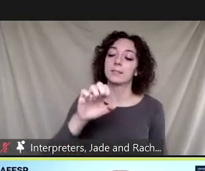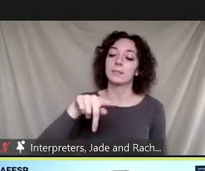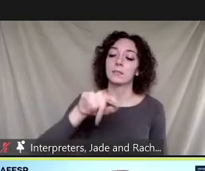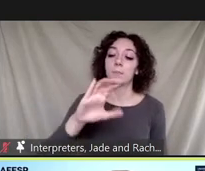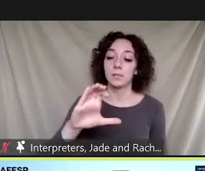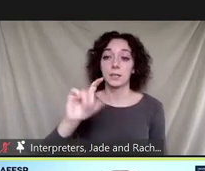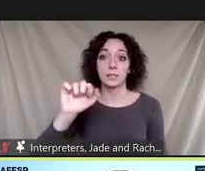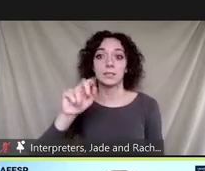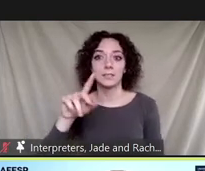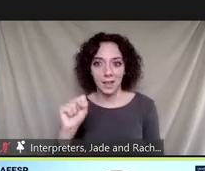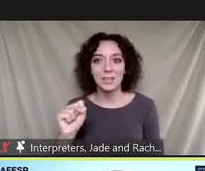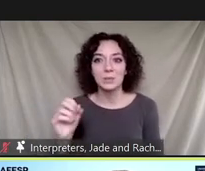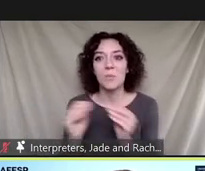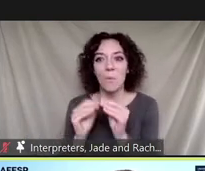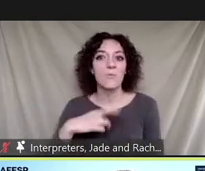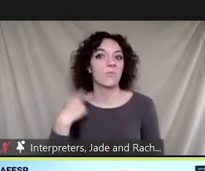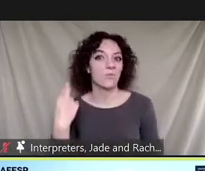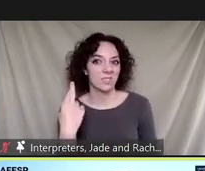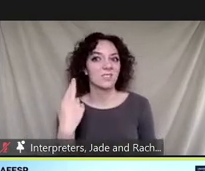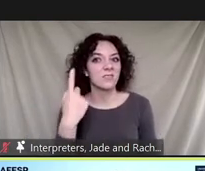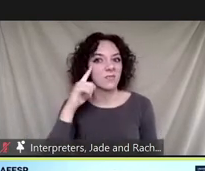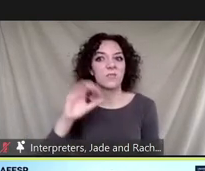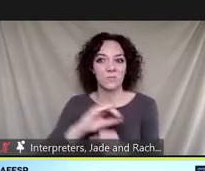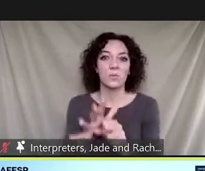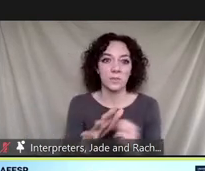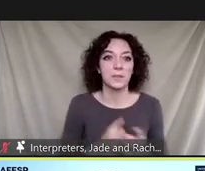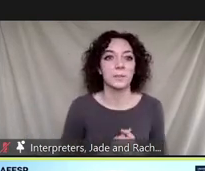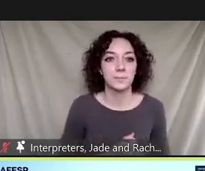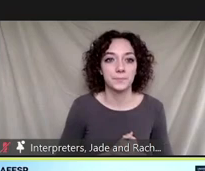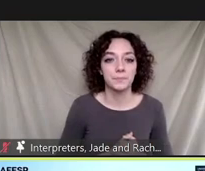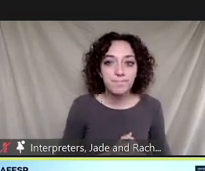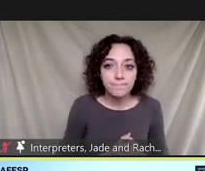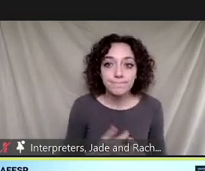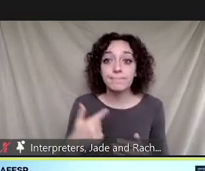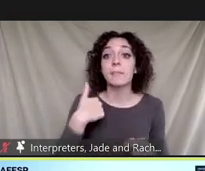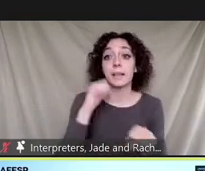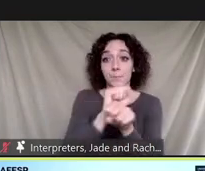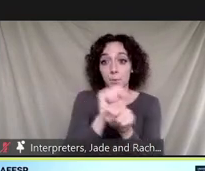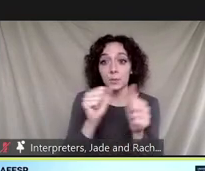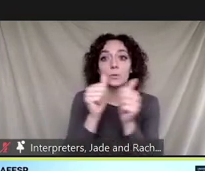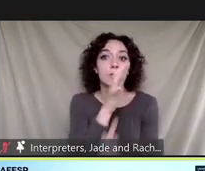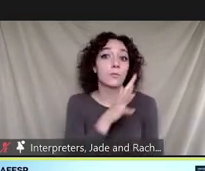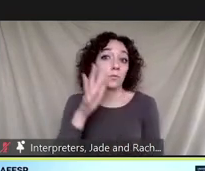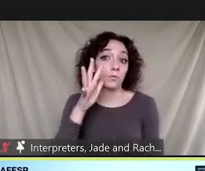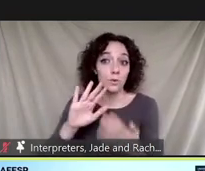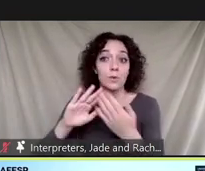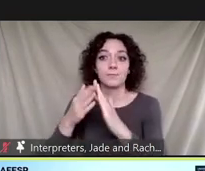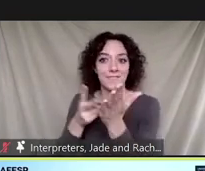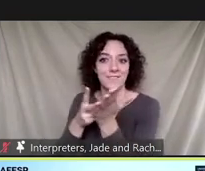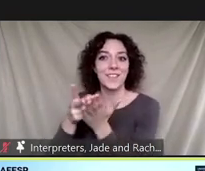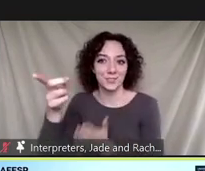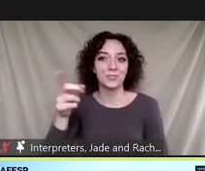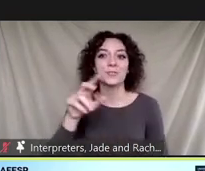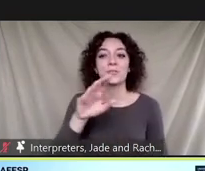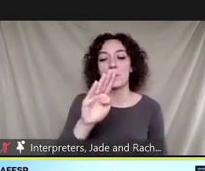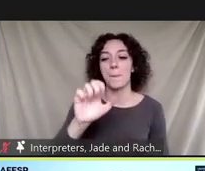so i've been working with next slide please since i've been working with the rural village in belize i became aware